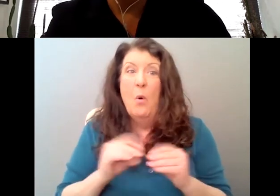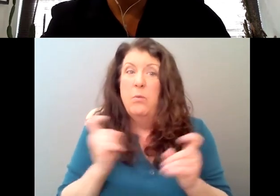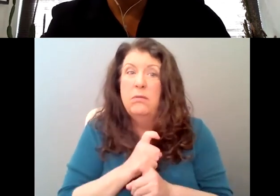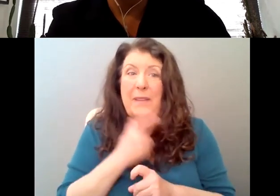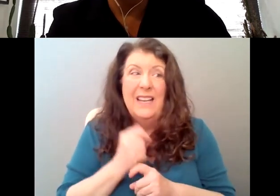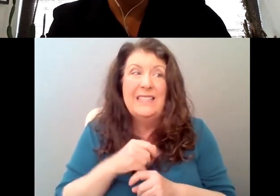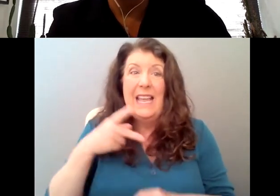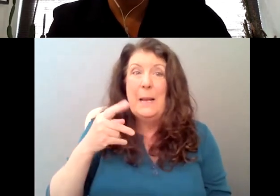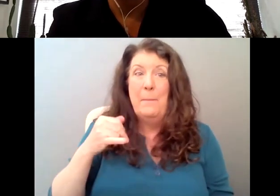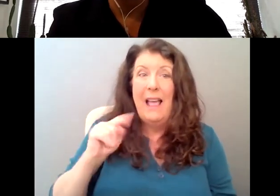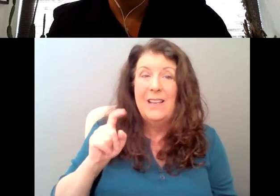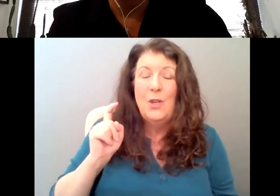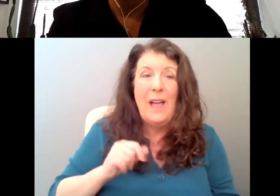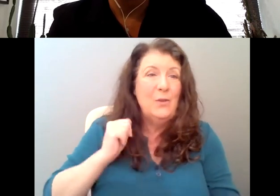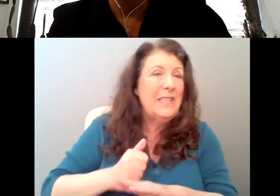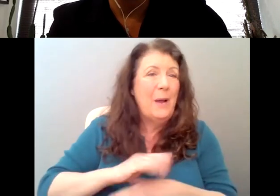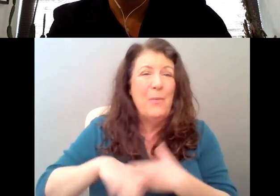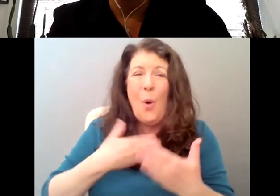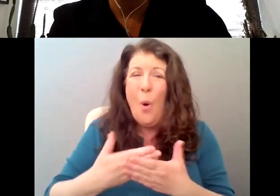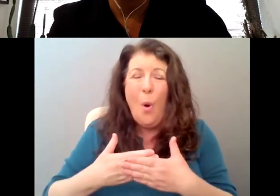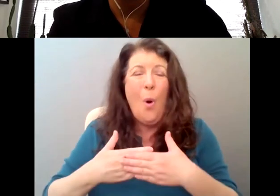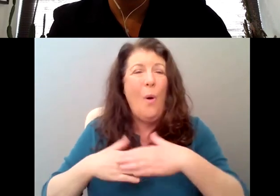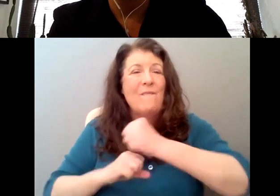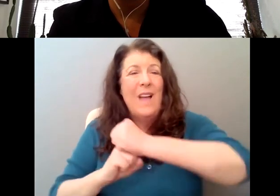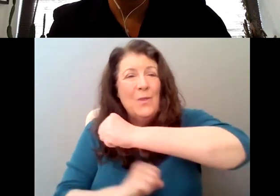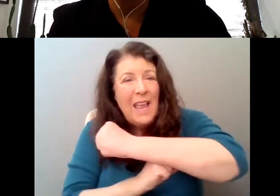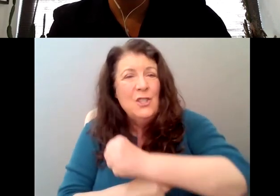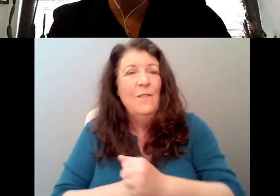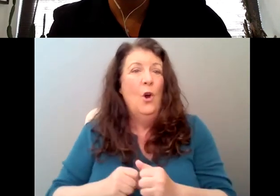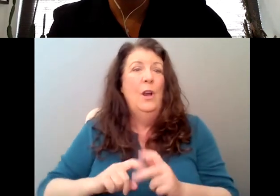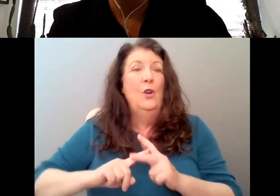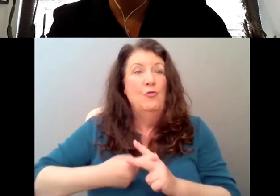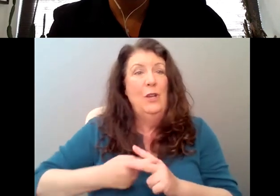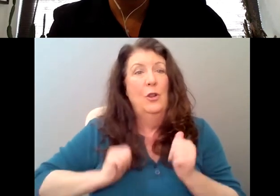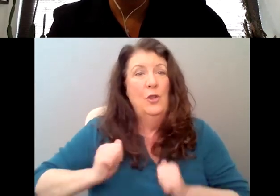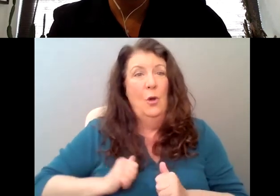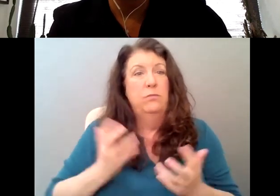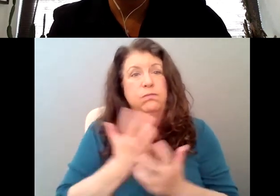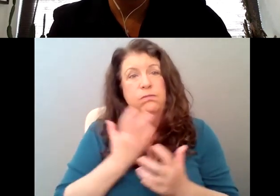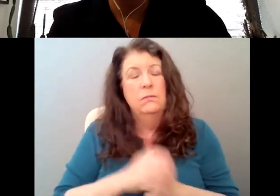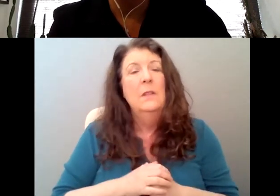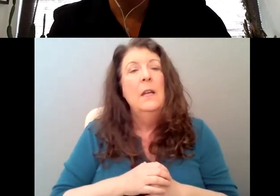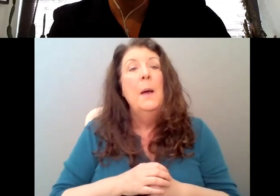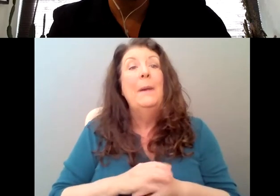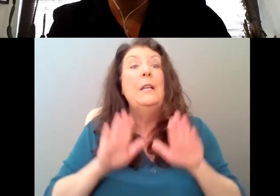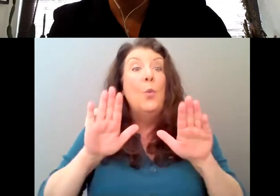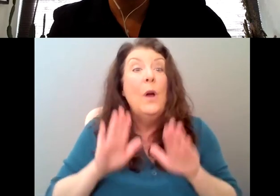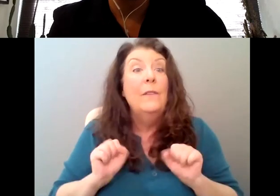world of a show. Um, but, you know, it's so wonderful to be able to look at, you know,